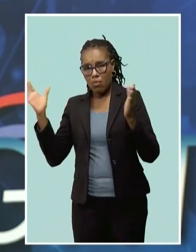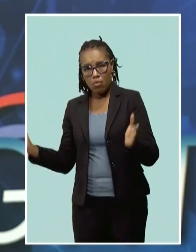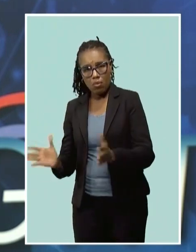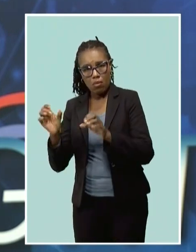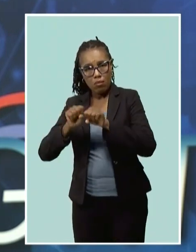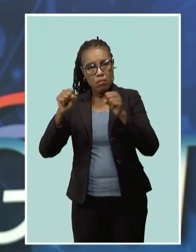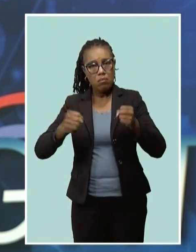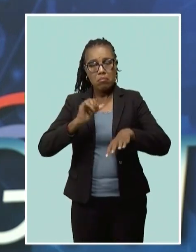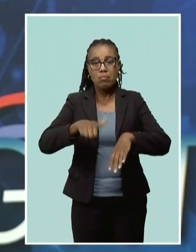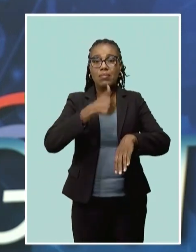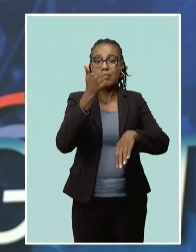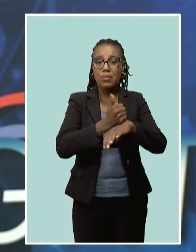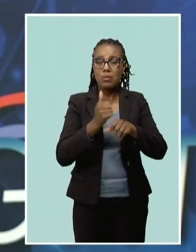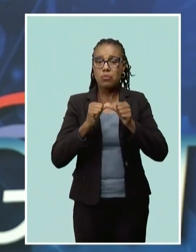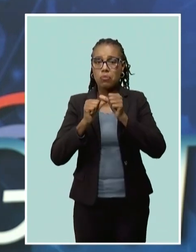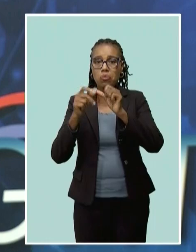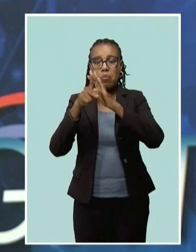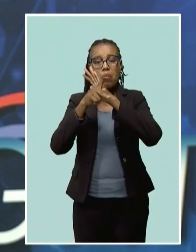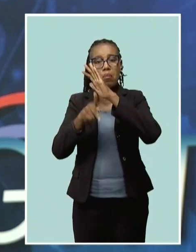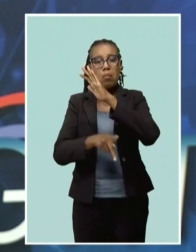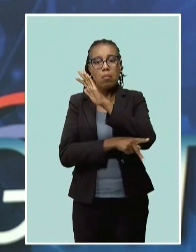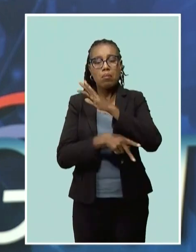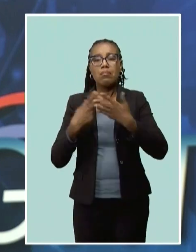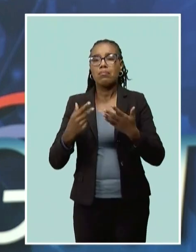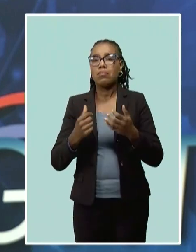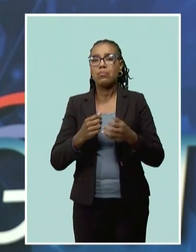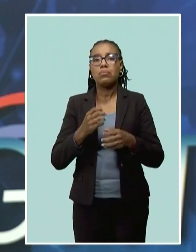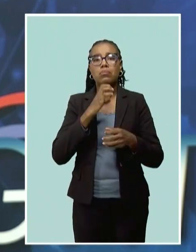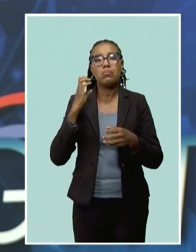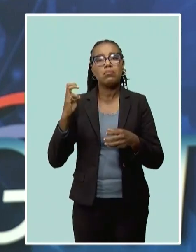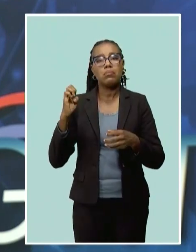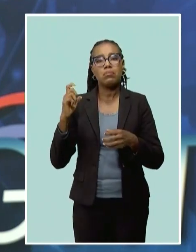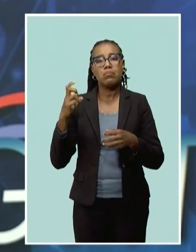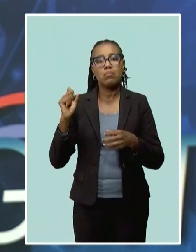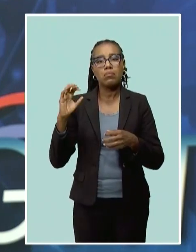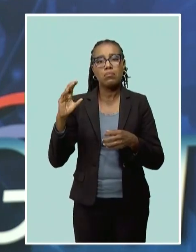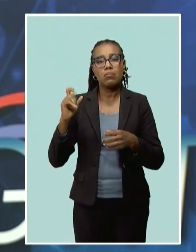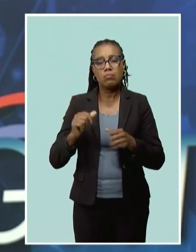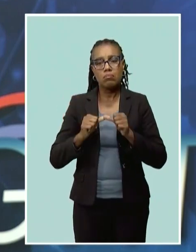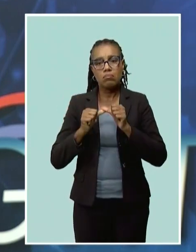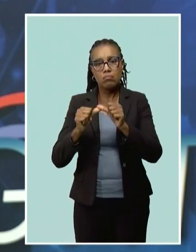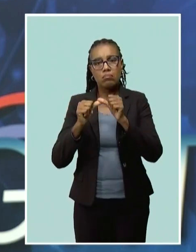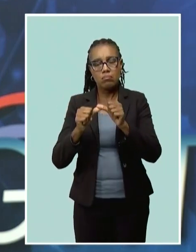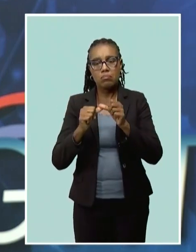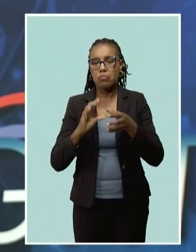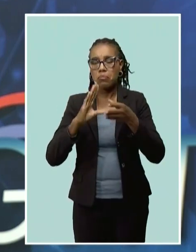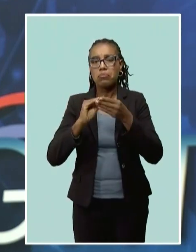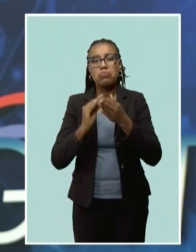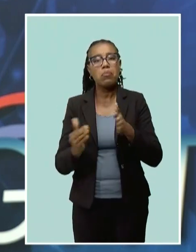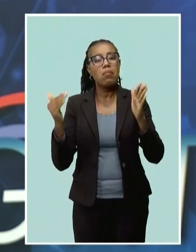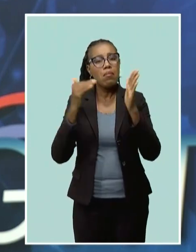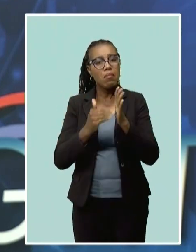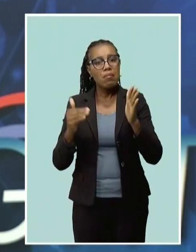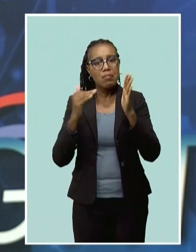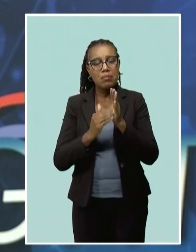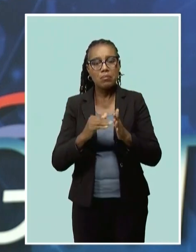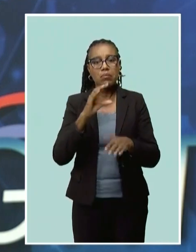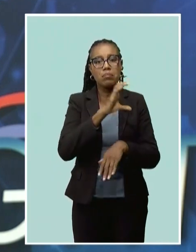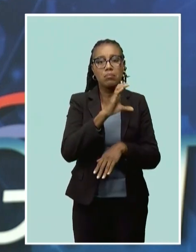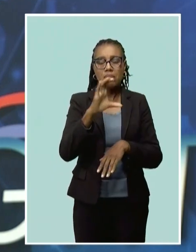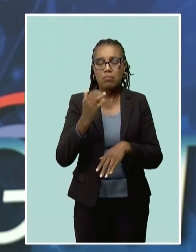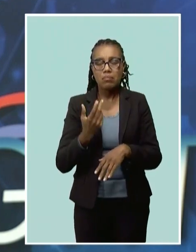in place to keep the parliamentary executive in line. He notes that from time to time within various parliaments in the Commonwealth,